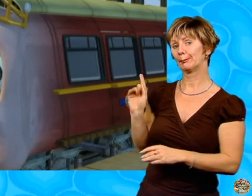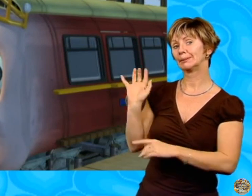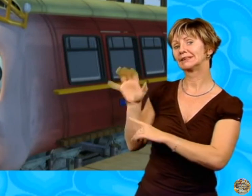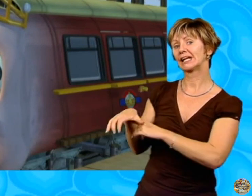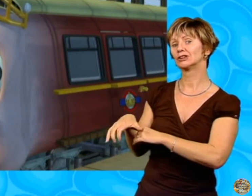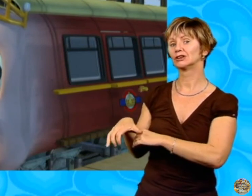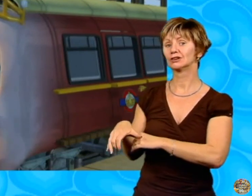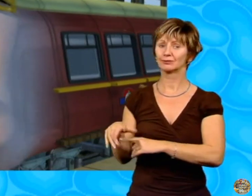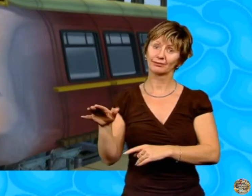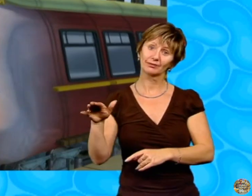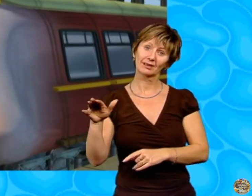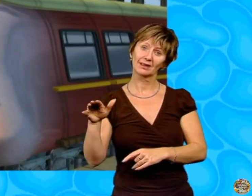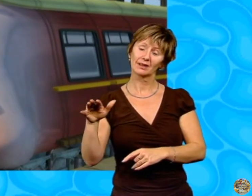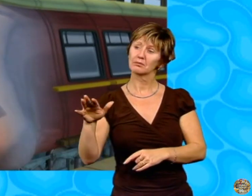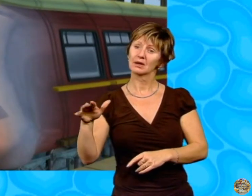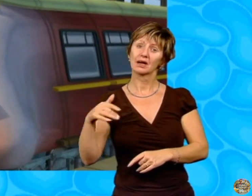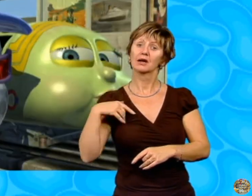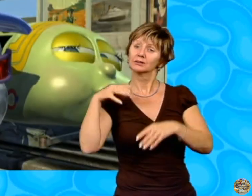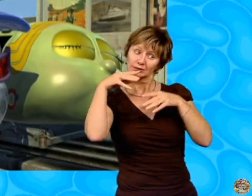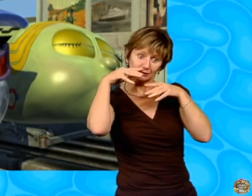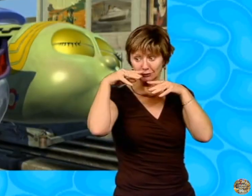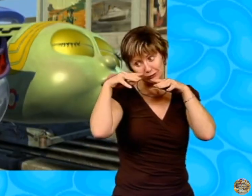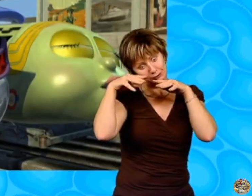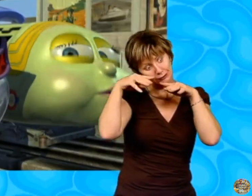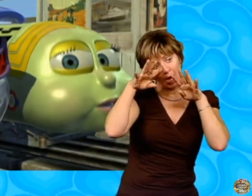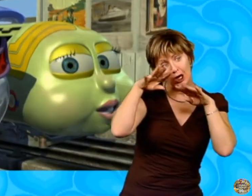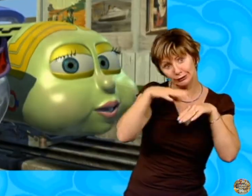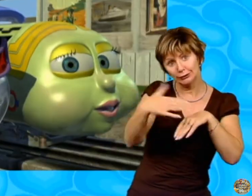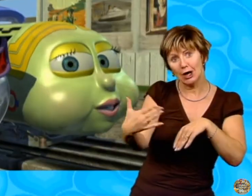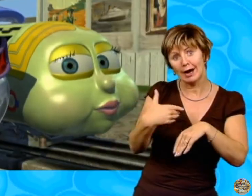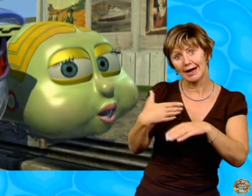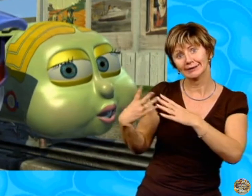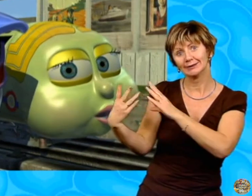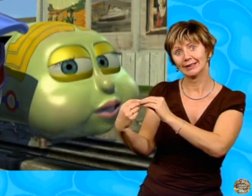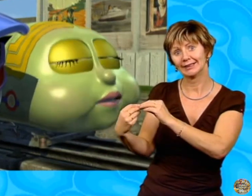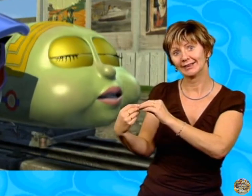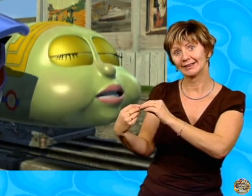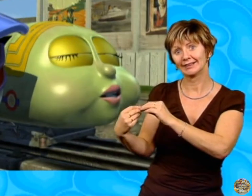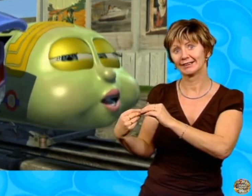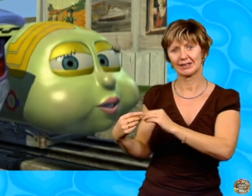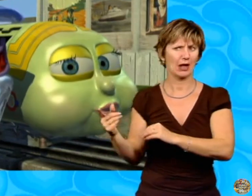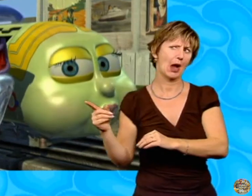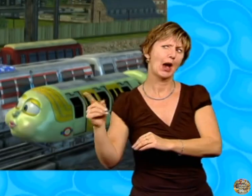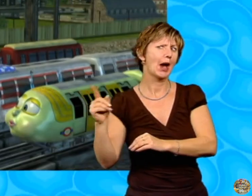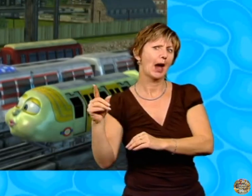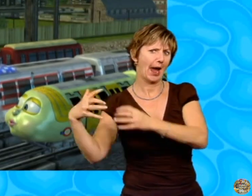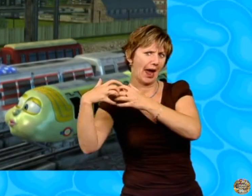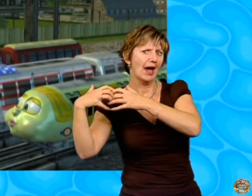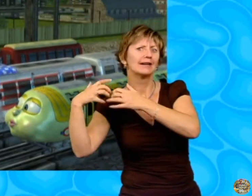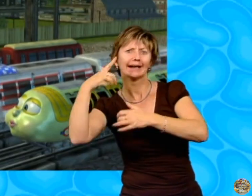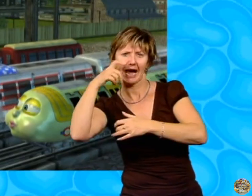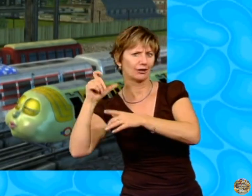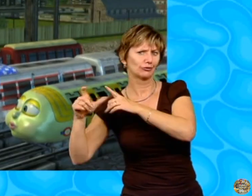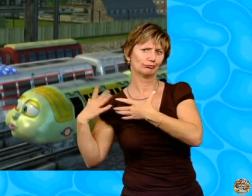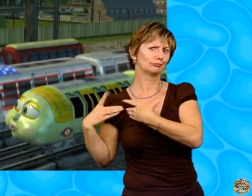Circle doesn't mind. Do you, Circle? No, Brooklyn can do whatever he wants. Then